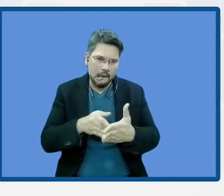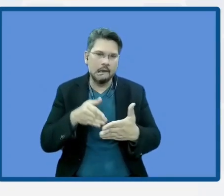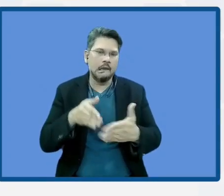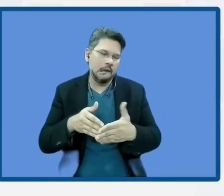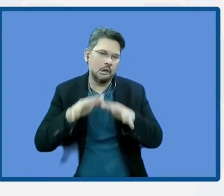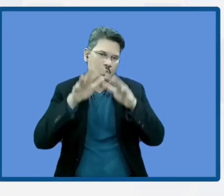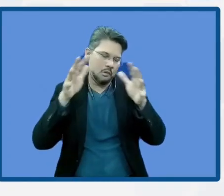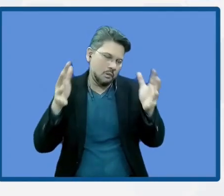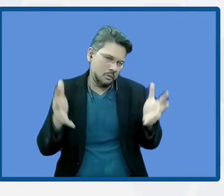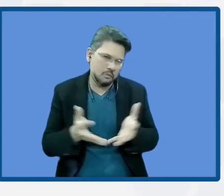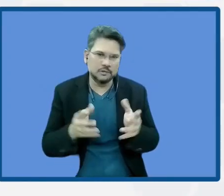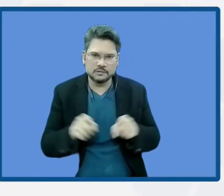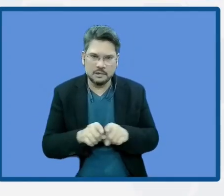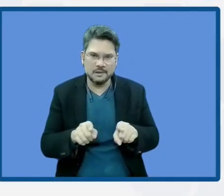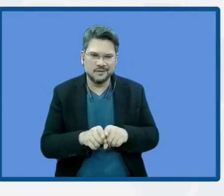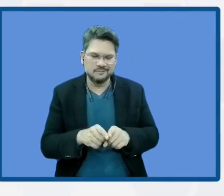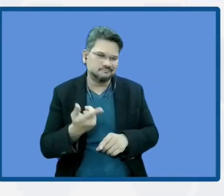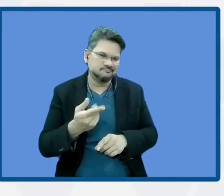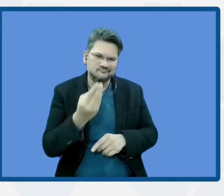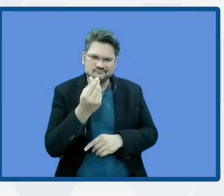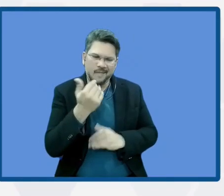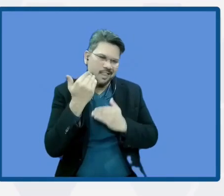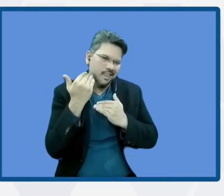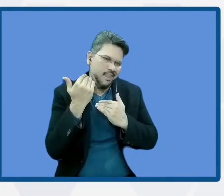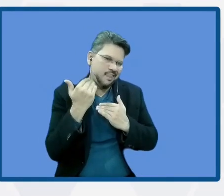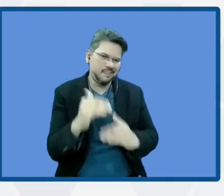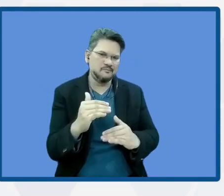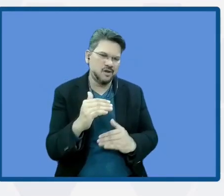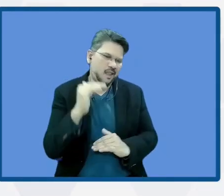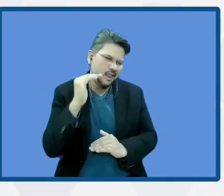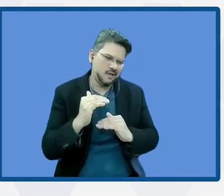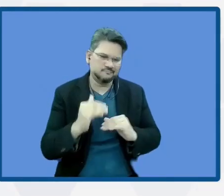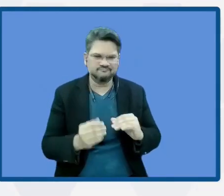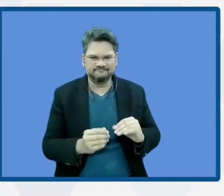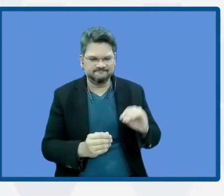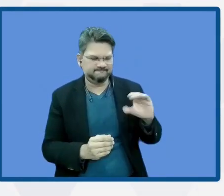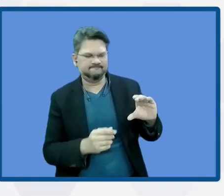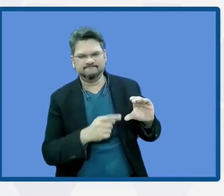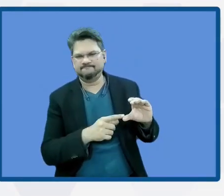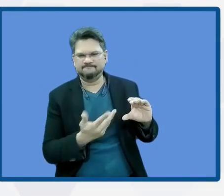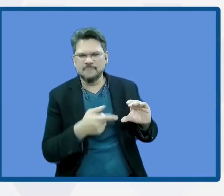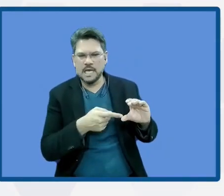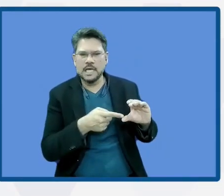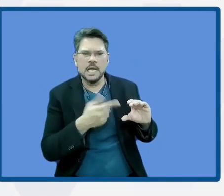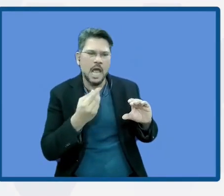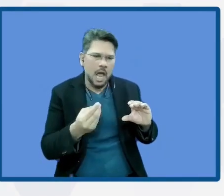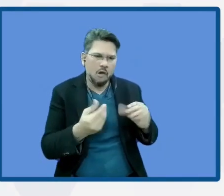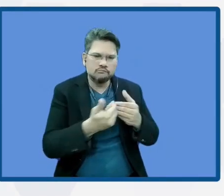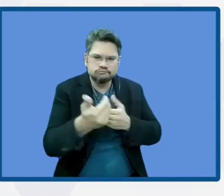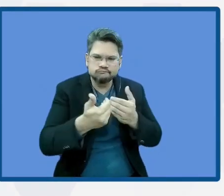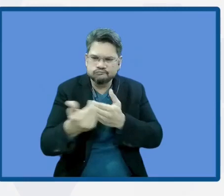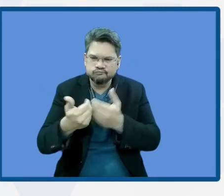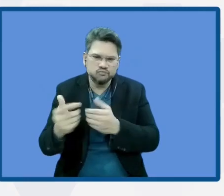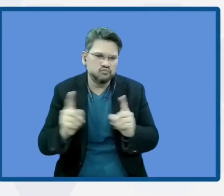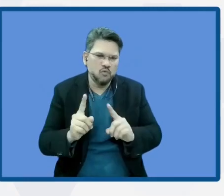financing, how do we prevent a silo approach? This segmented approach that has